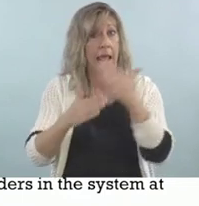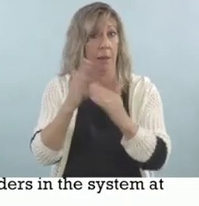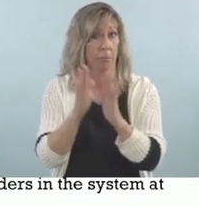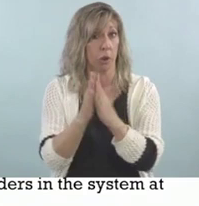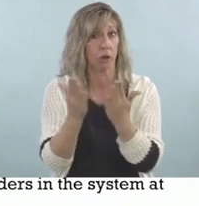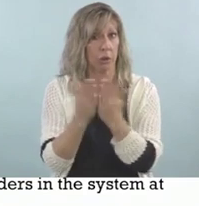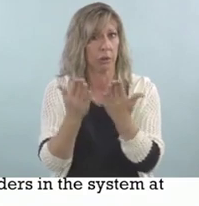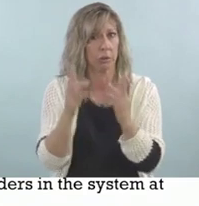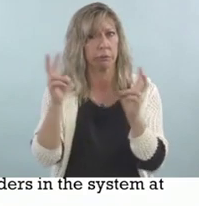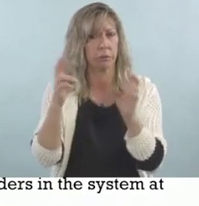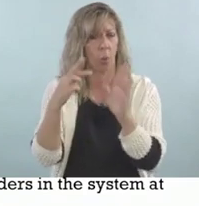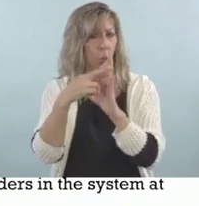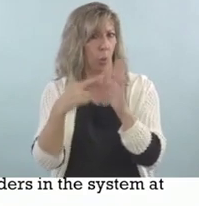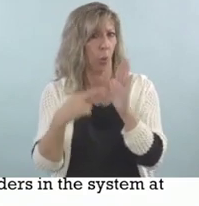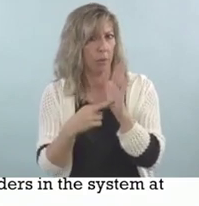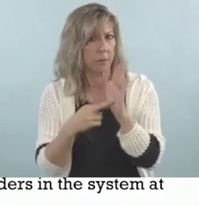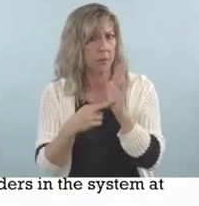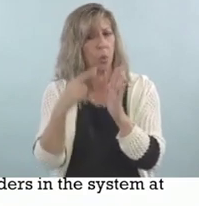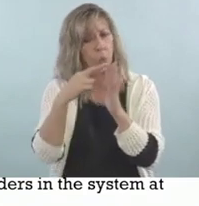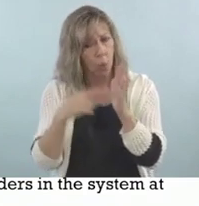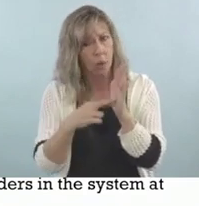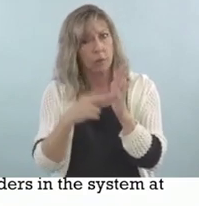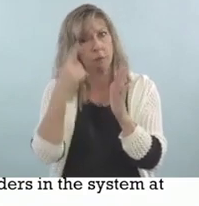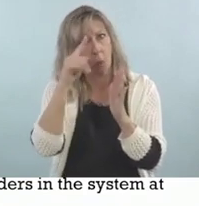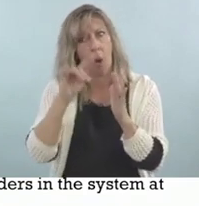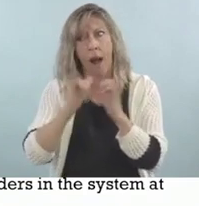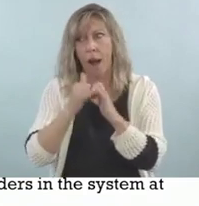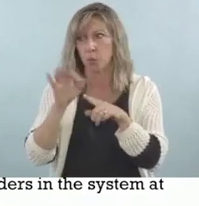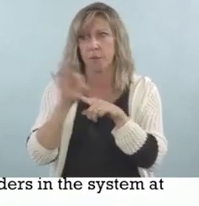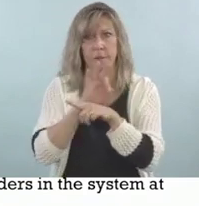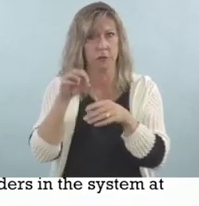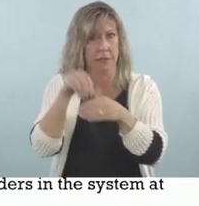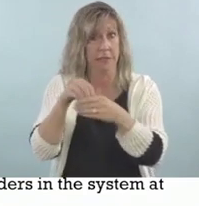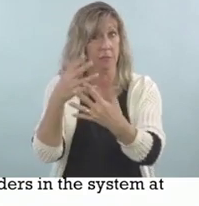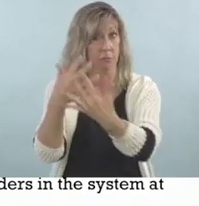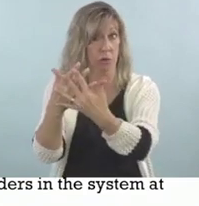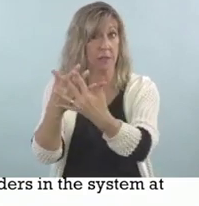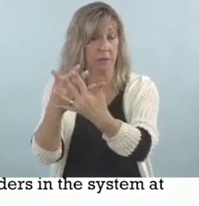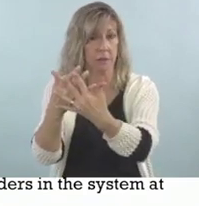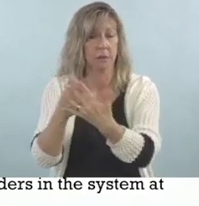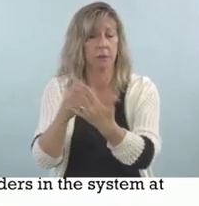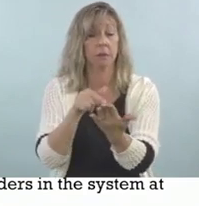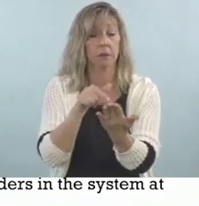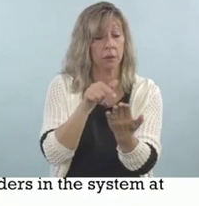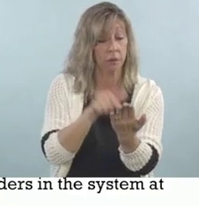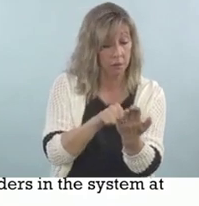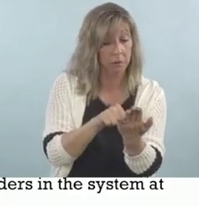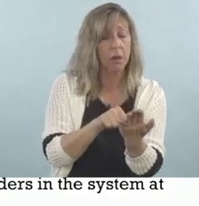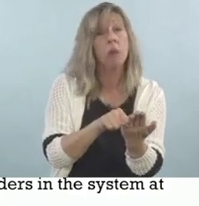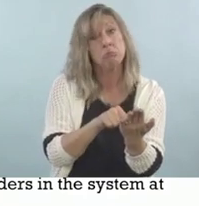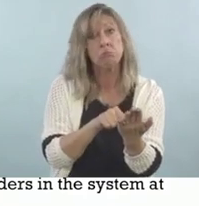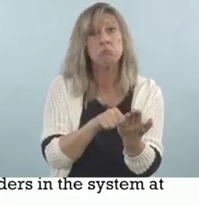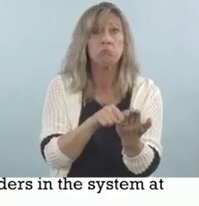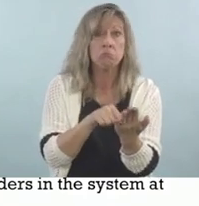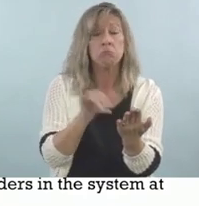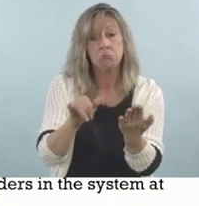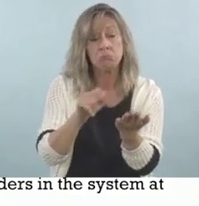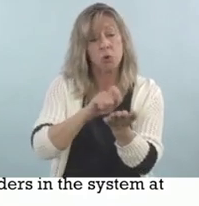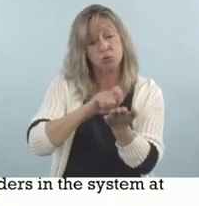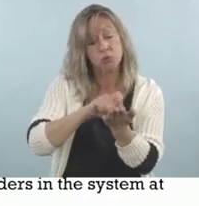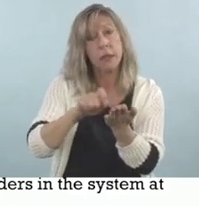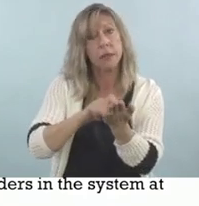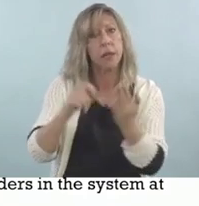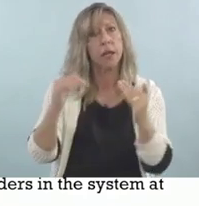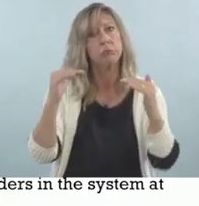a reading level that's higher than most hearing adults can follow. She did a reading analysis of many